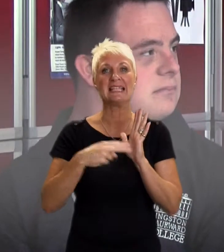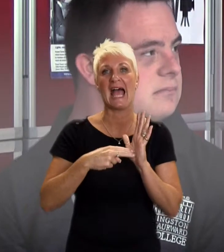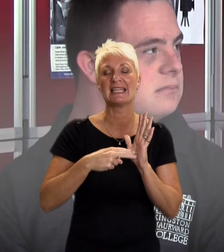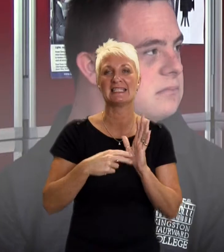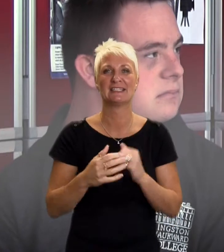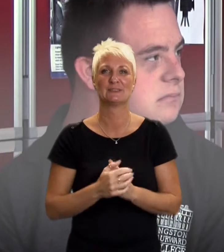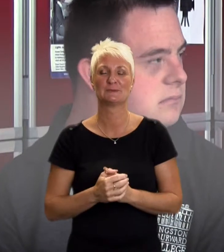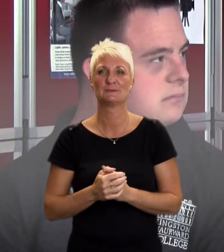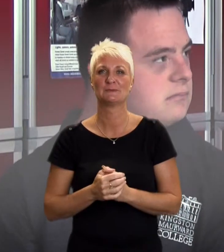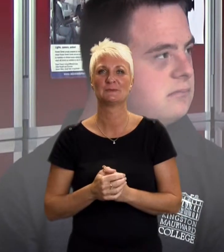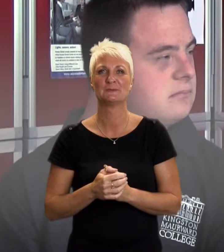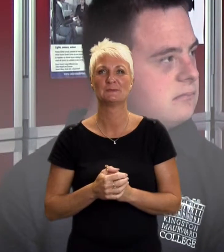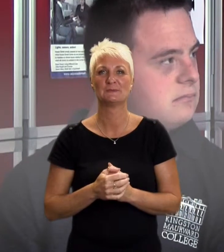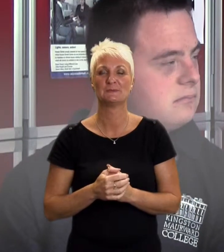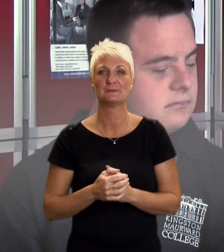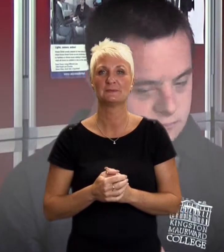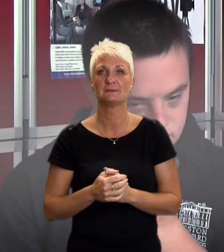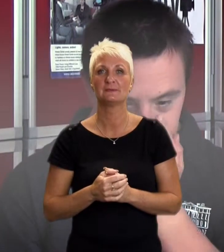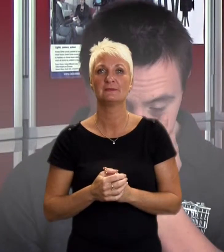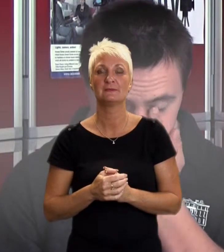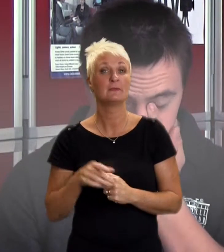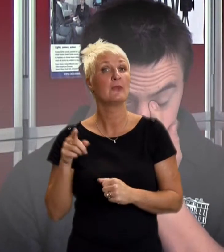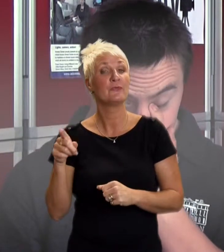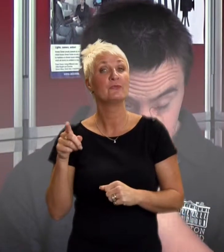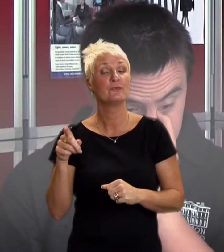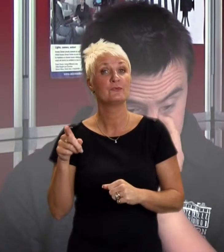and then they